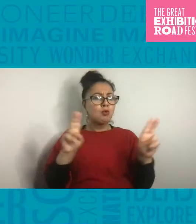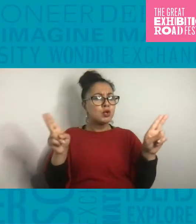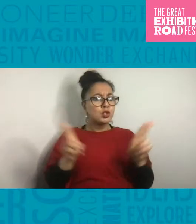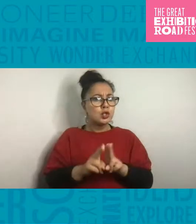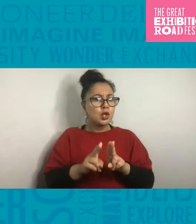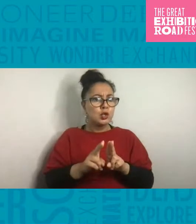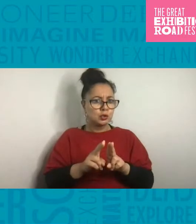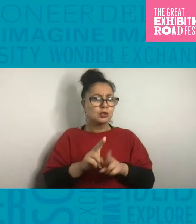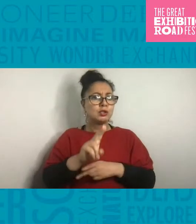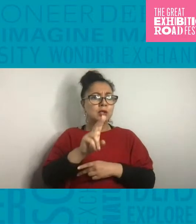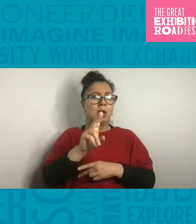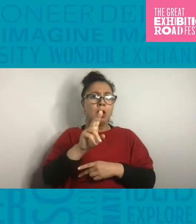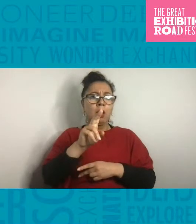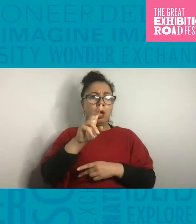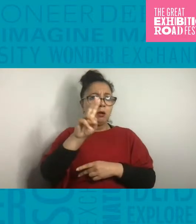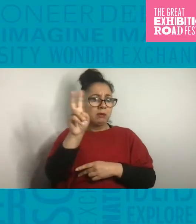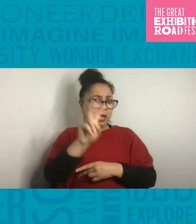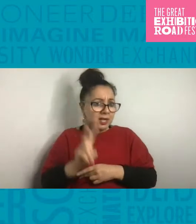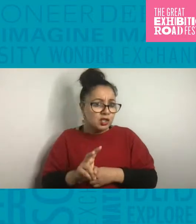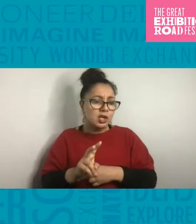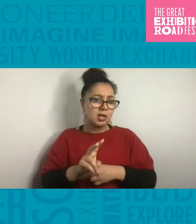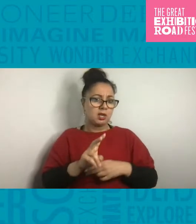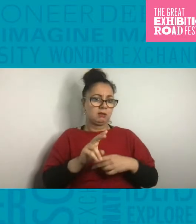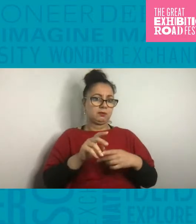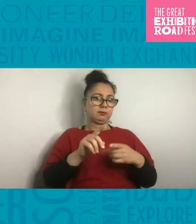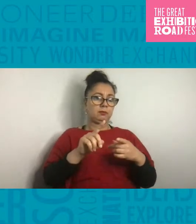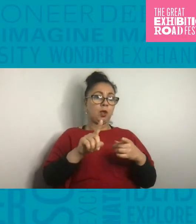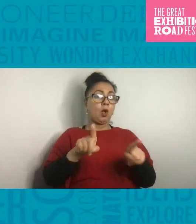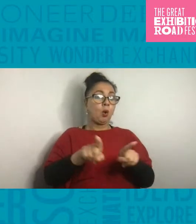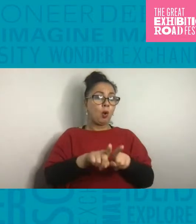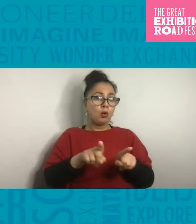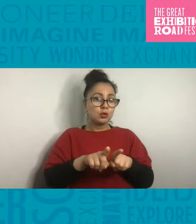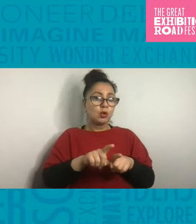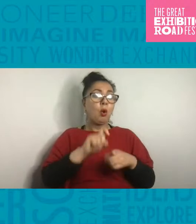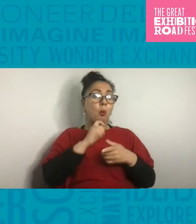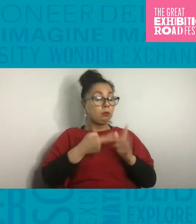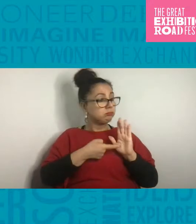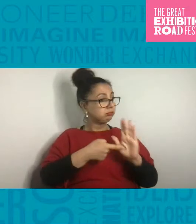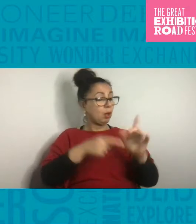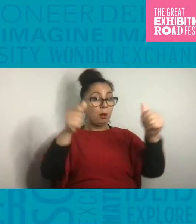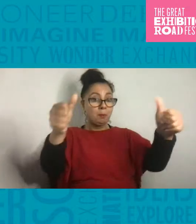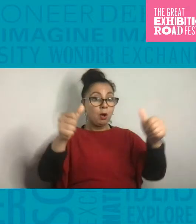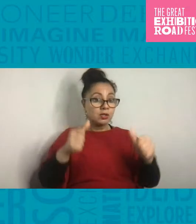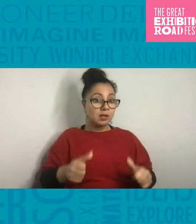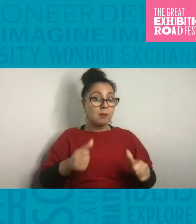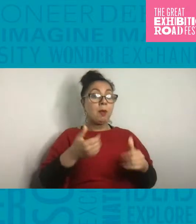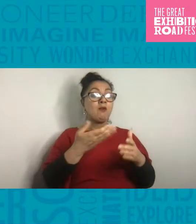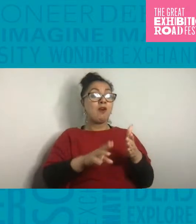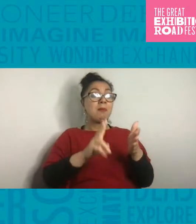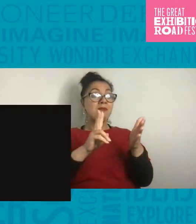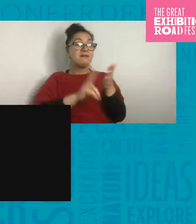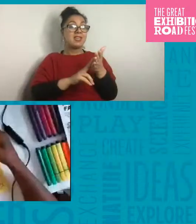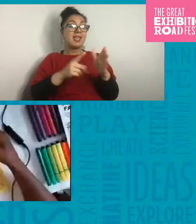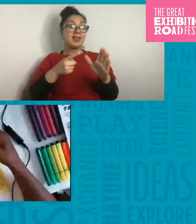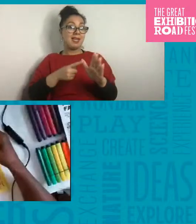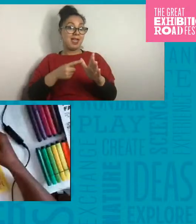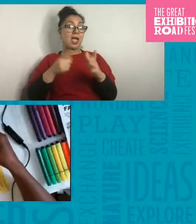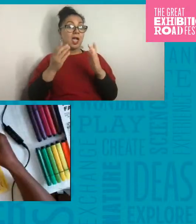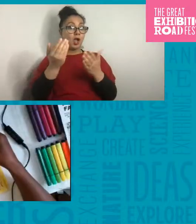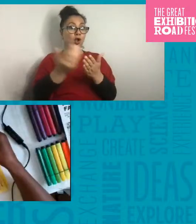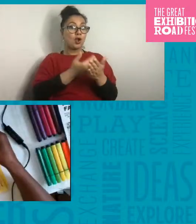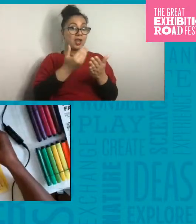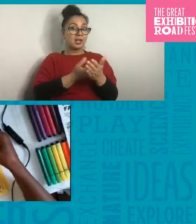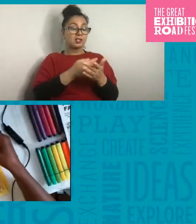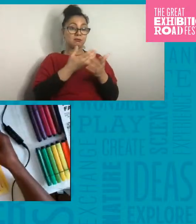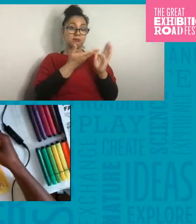inspiration from activism posters from the V&A collection. And here's an example of what we'll